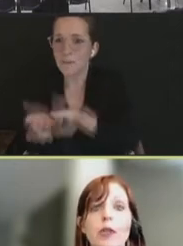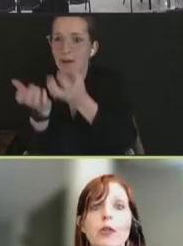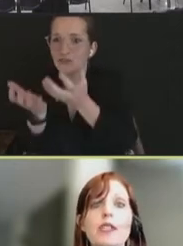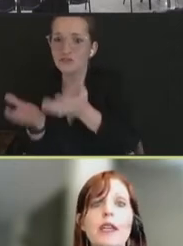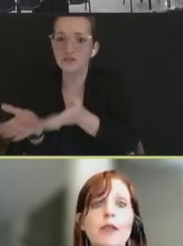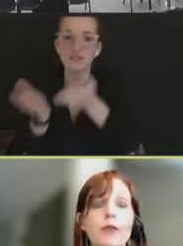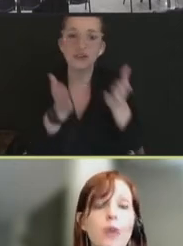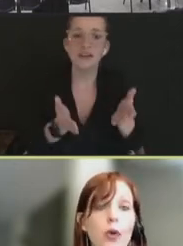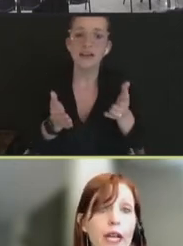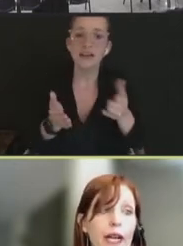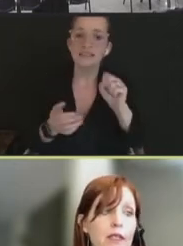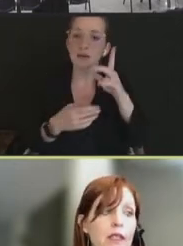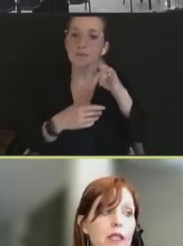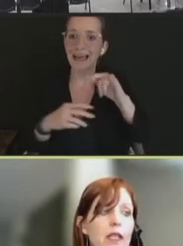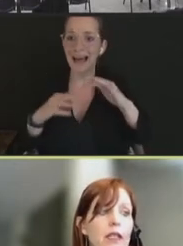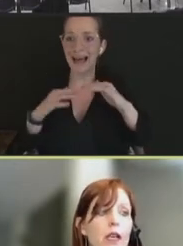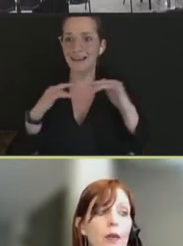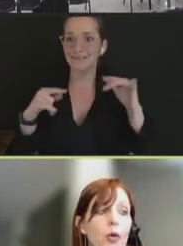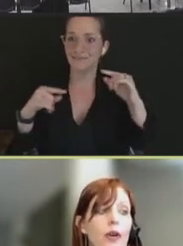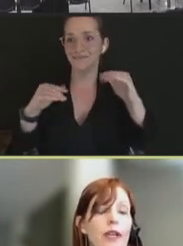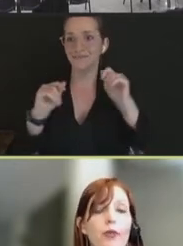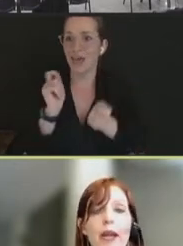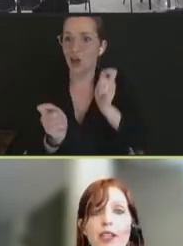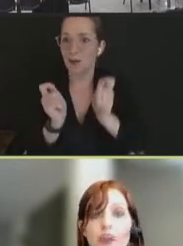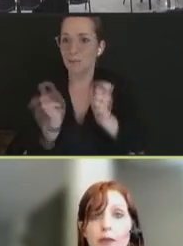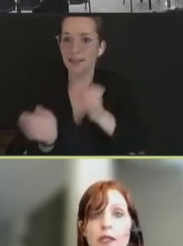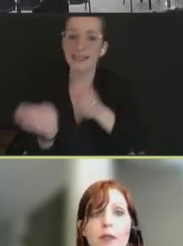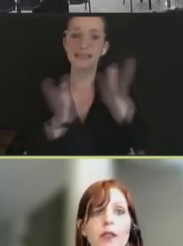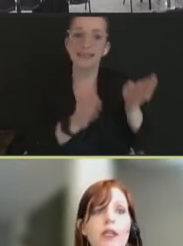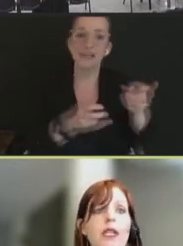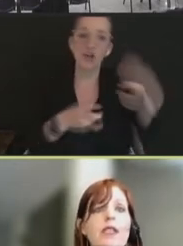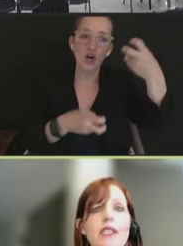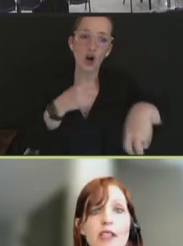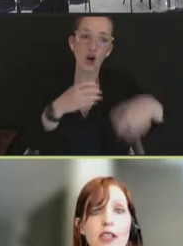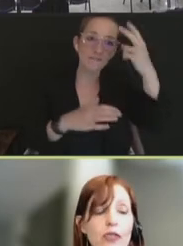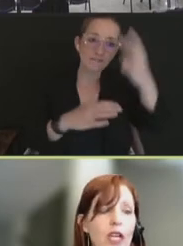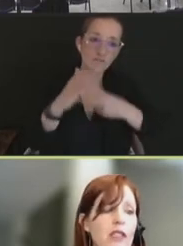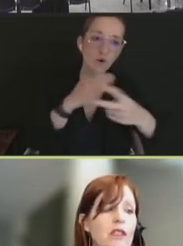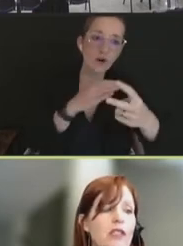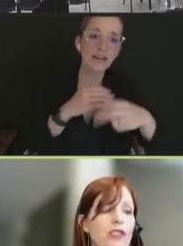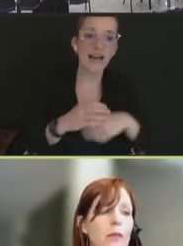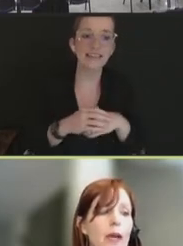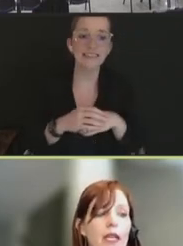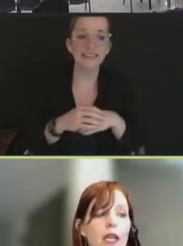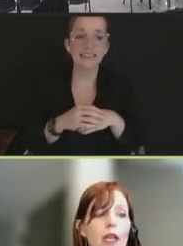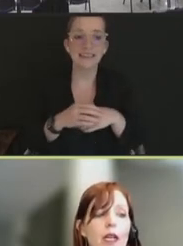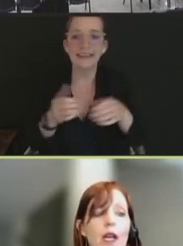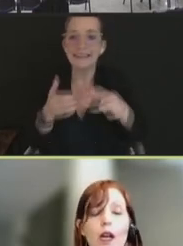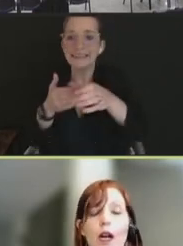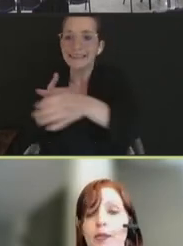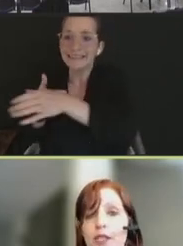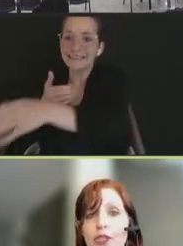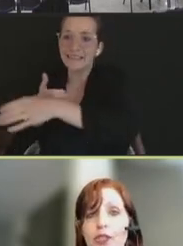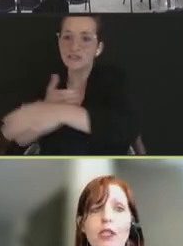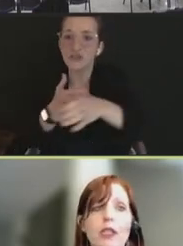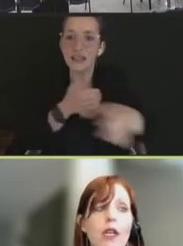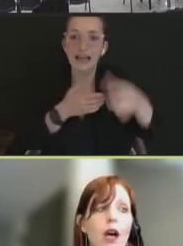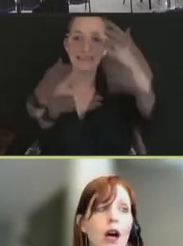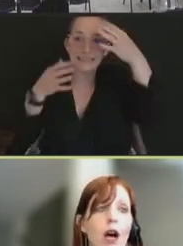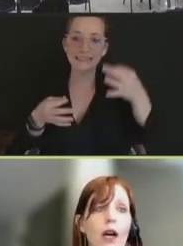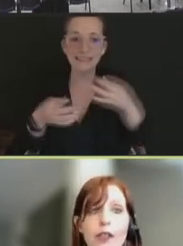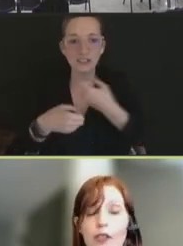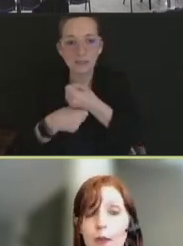difficulty in forecasting, poor information visibility, decentralized decision making, competition,